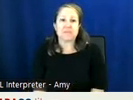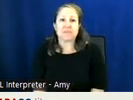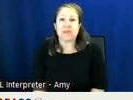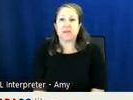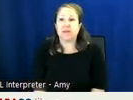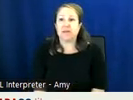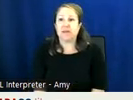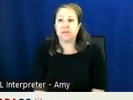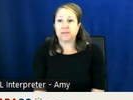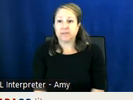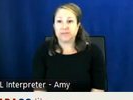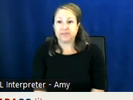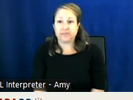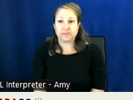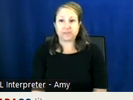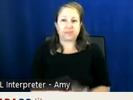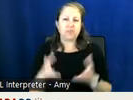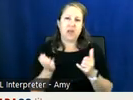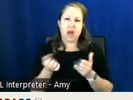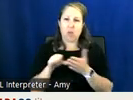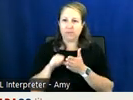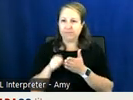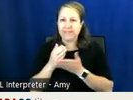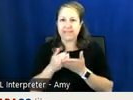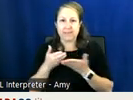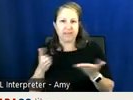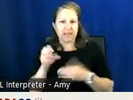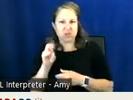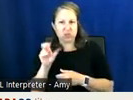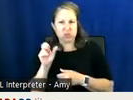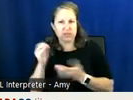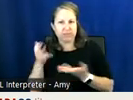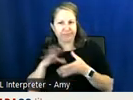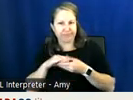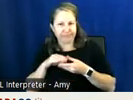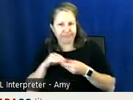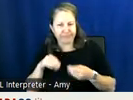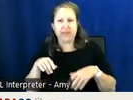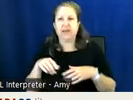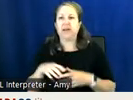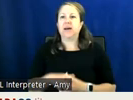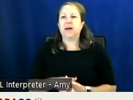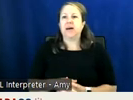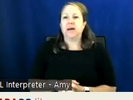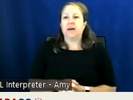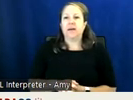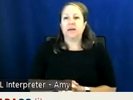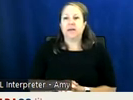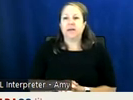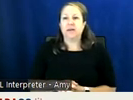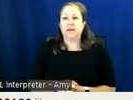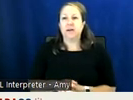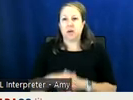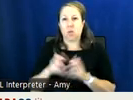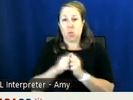kick us off by again highlighting some of the info that susan touched on um but breaking it down a little bit differently um so with